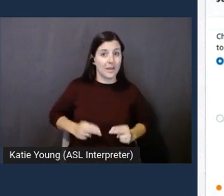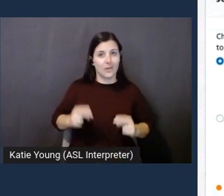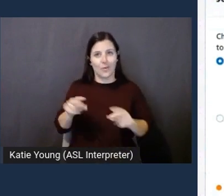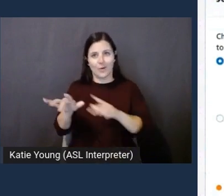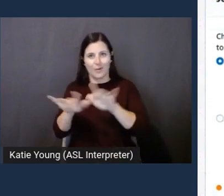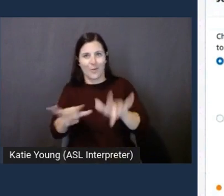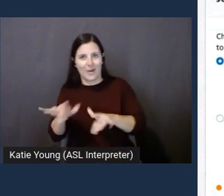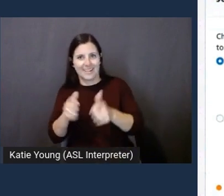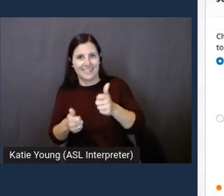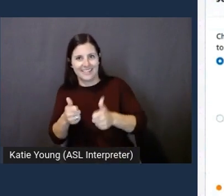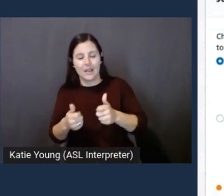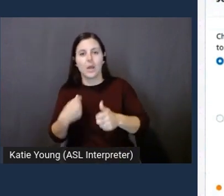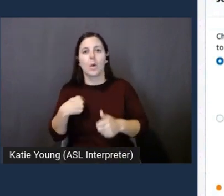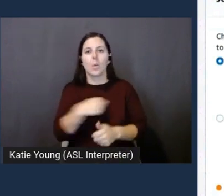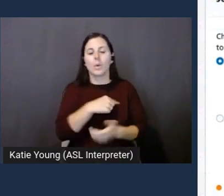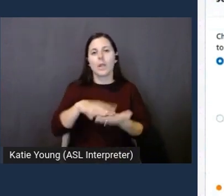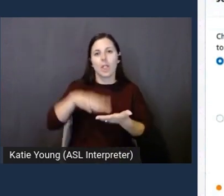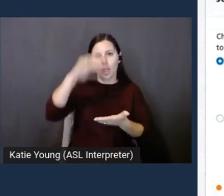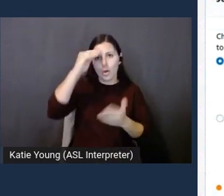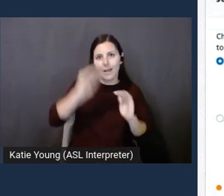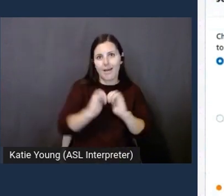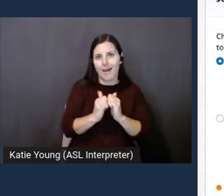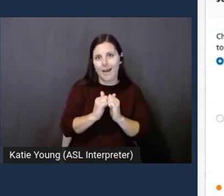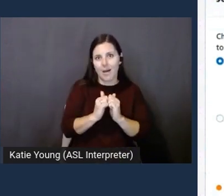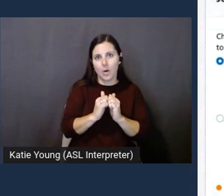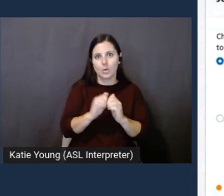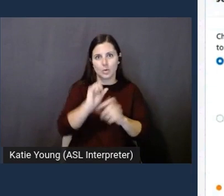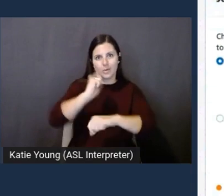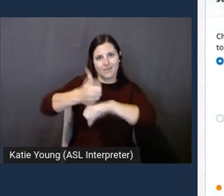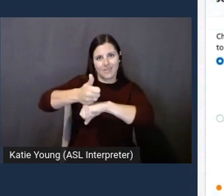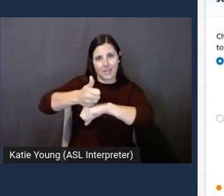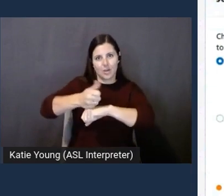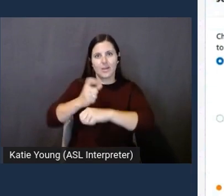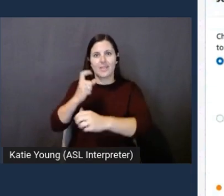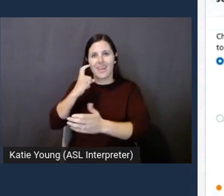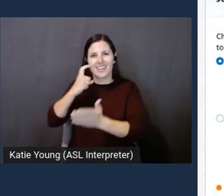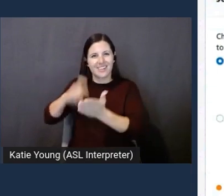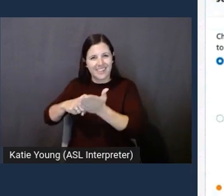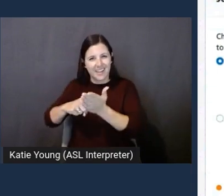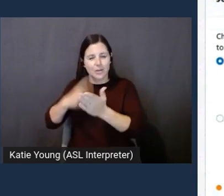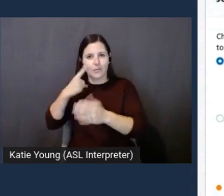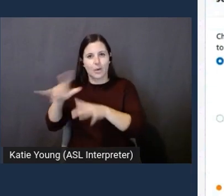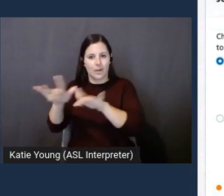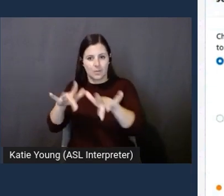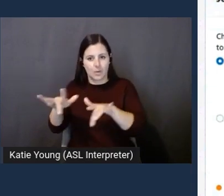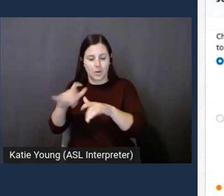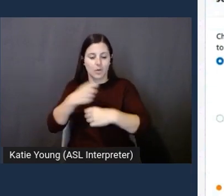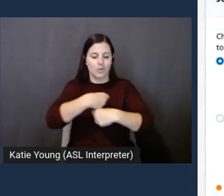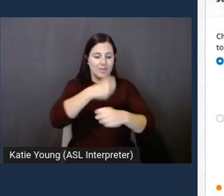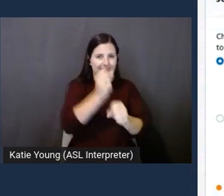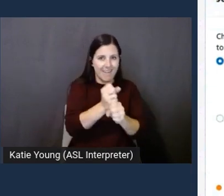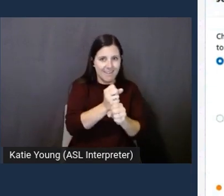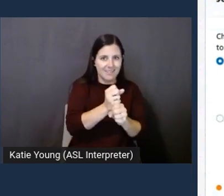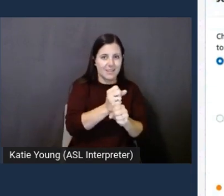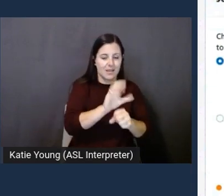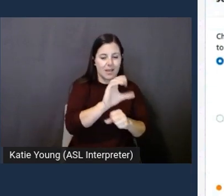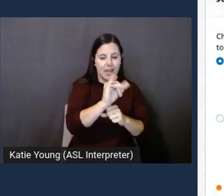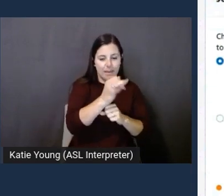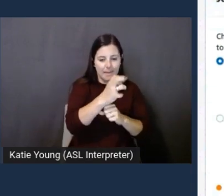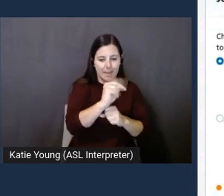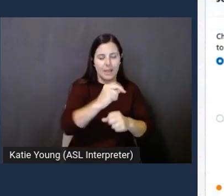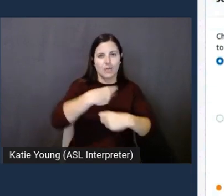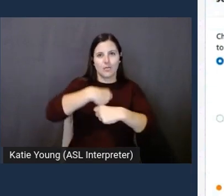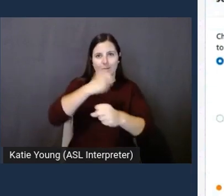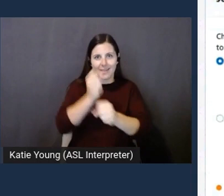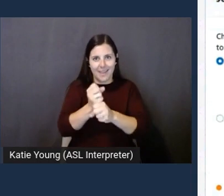how to configure answering machine detection, create and manage Connect campaigns, create and publish Pinpoint journey to create an